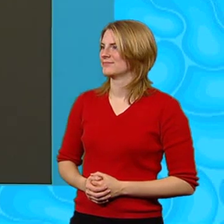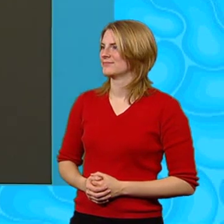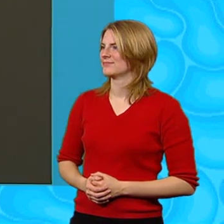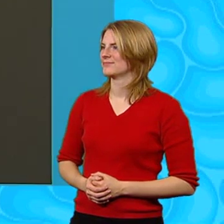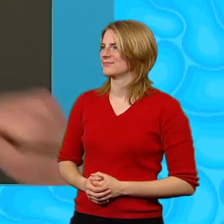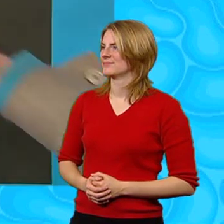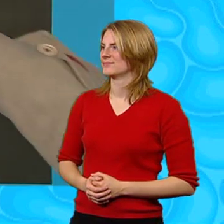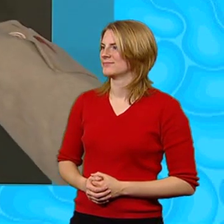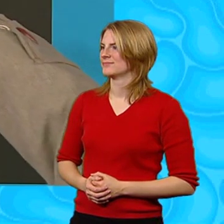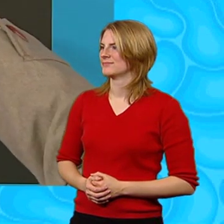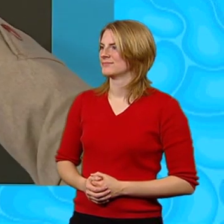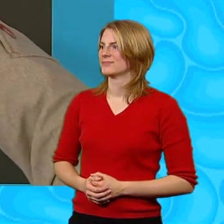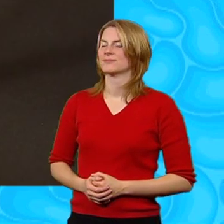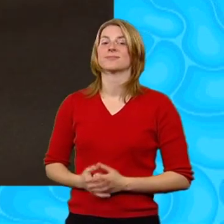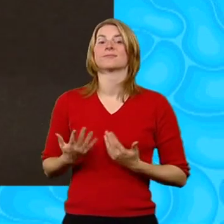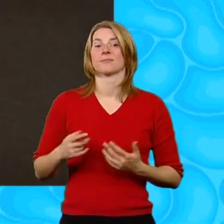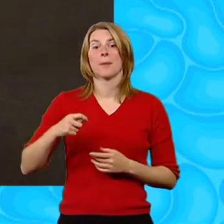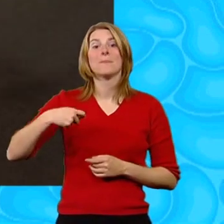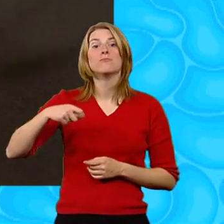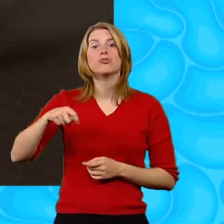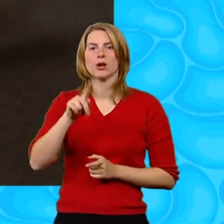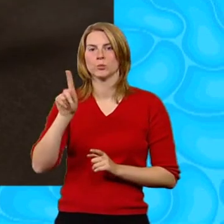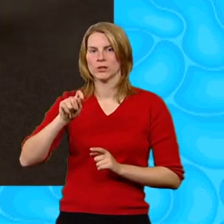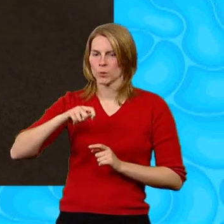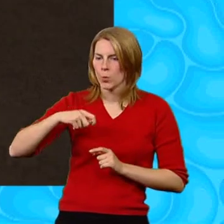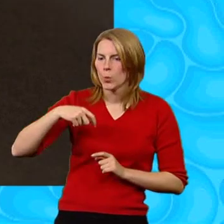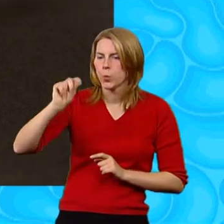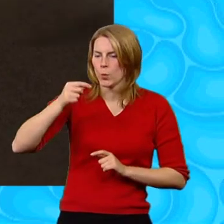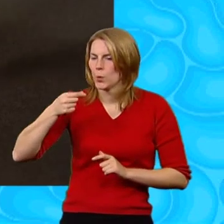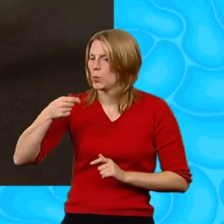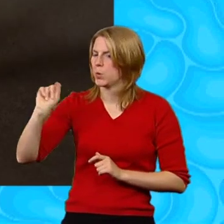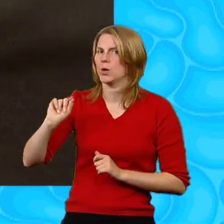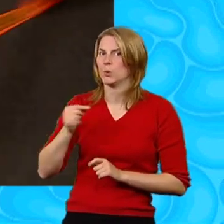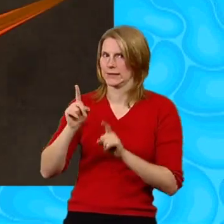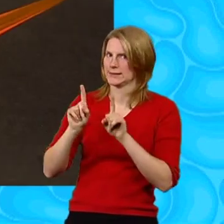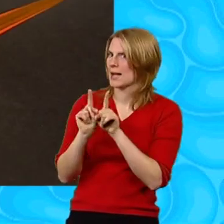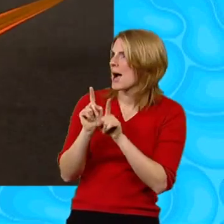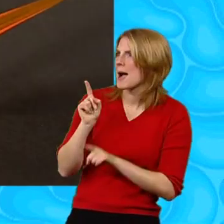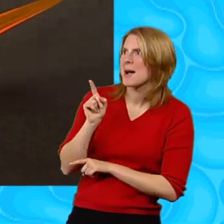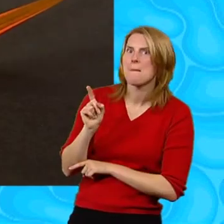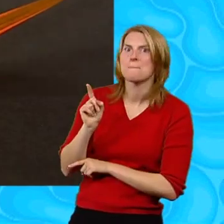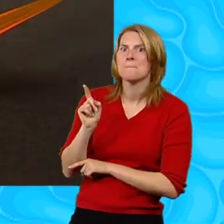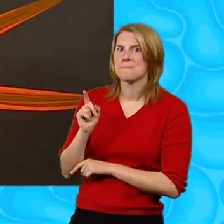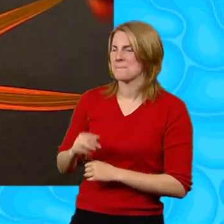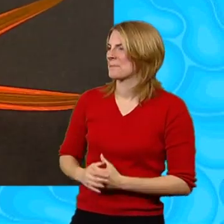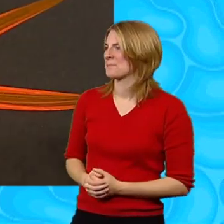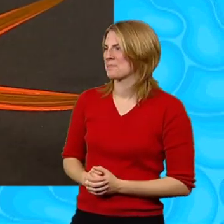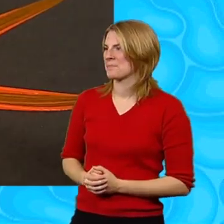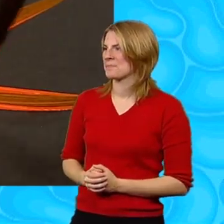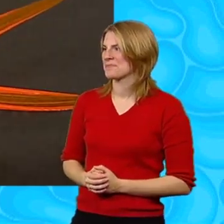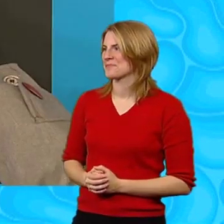Now flick the paint out of each blob With a paintbrush like this This is great fun